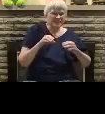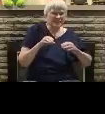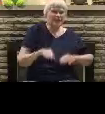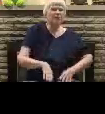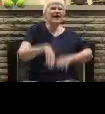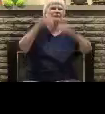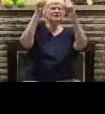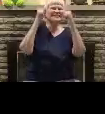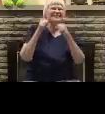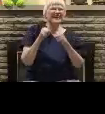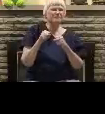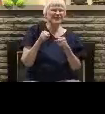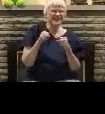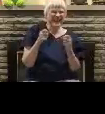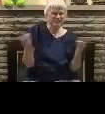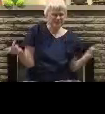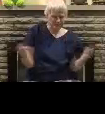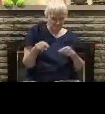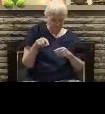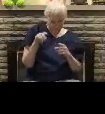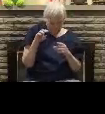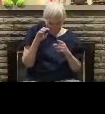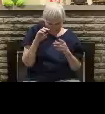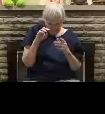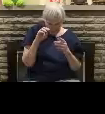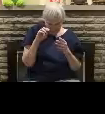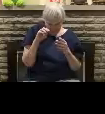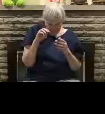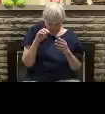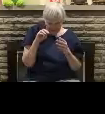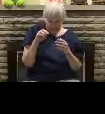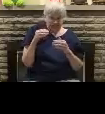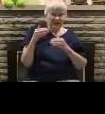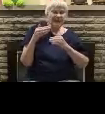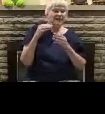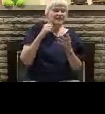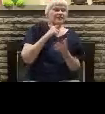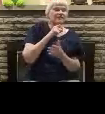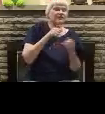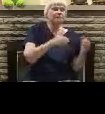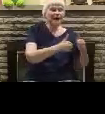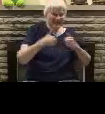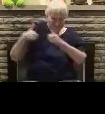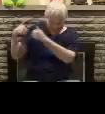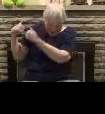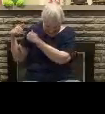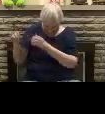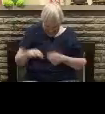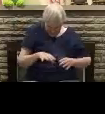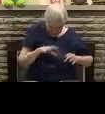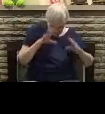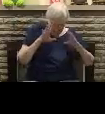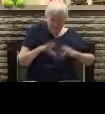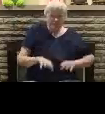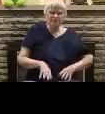then the Antichrist appears. If you're there, we read verse 3 to begin with, and it closes, after this falling away, which